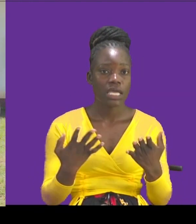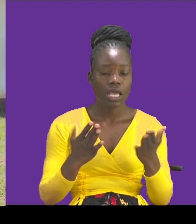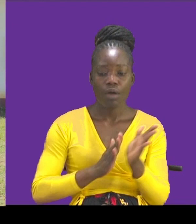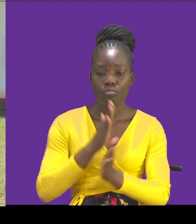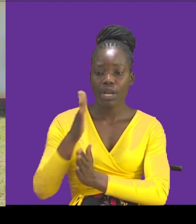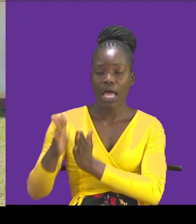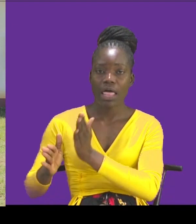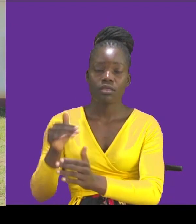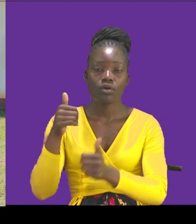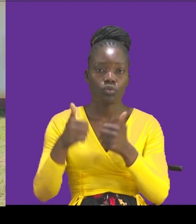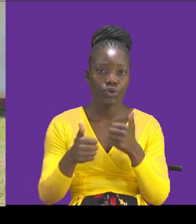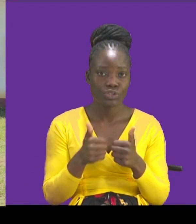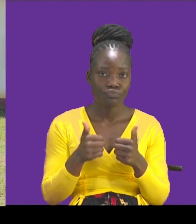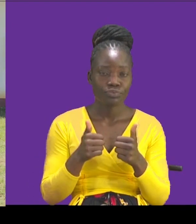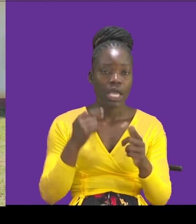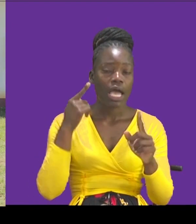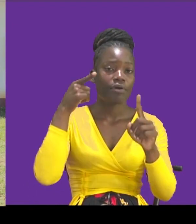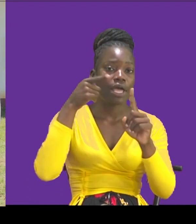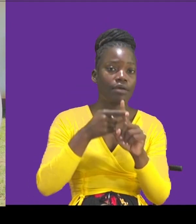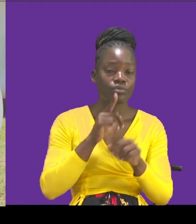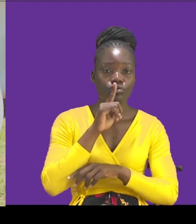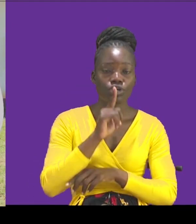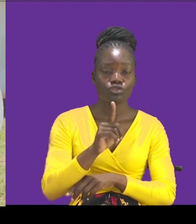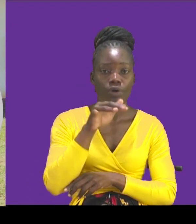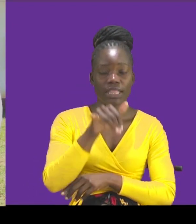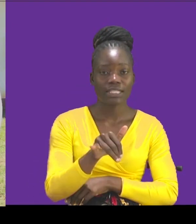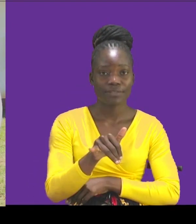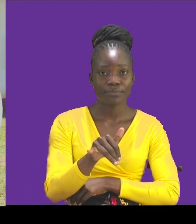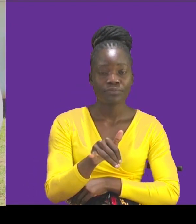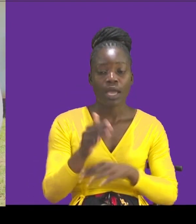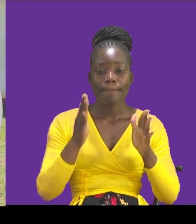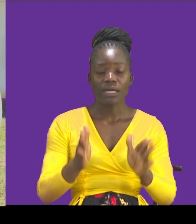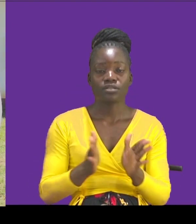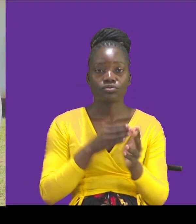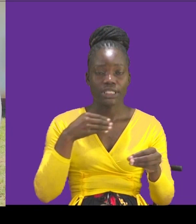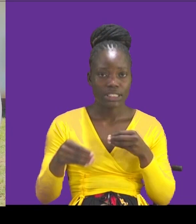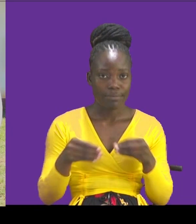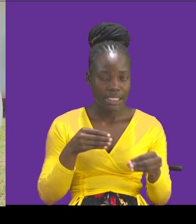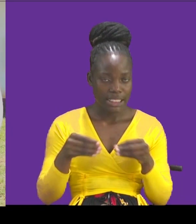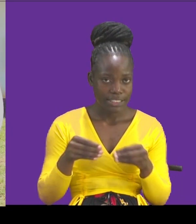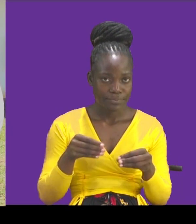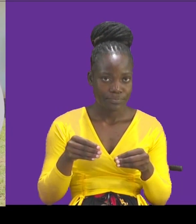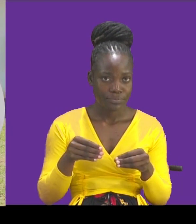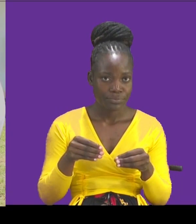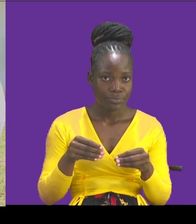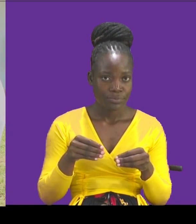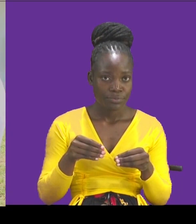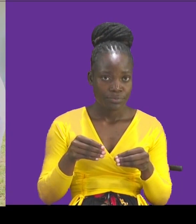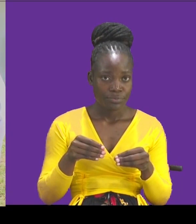that are aimed to make sure that people living with disabilities are